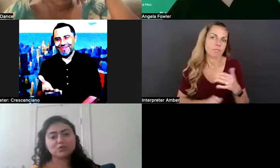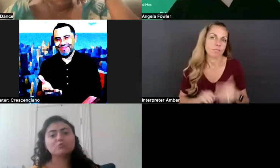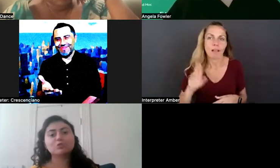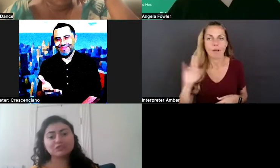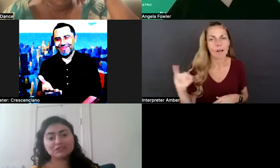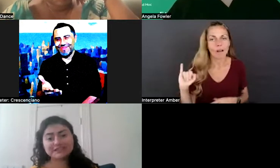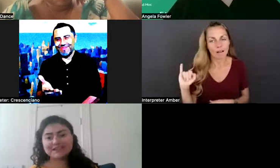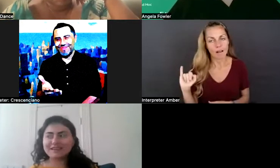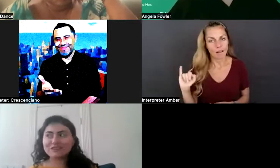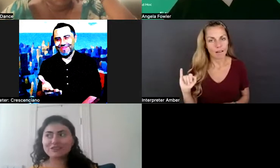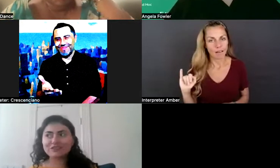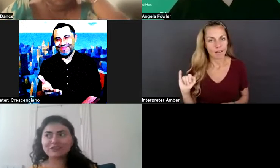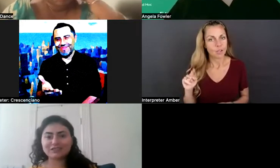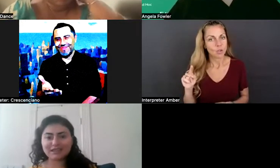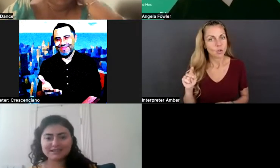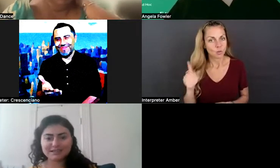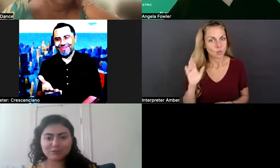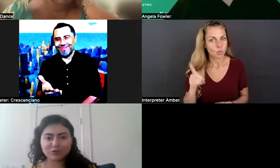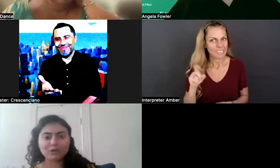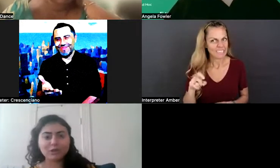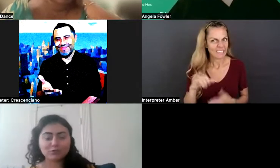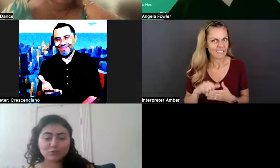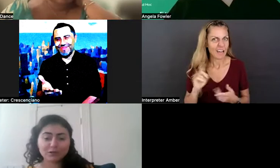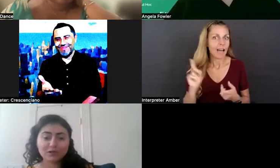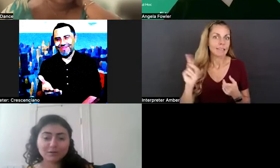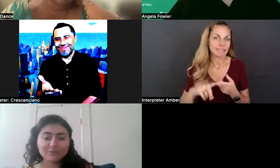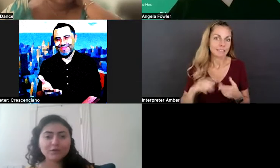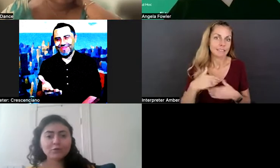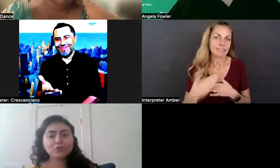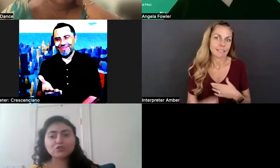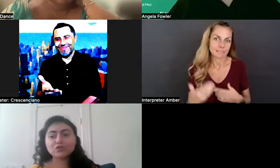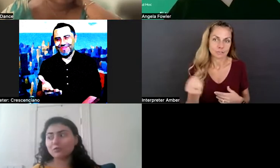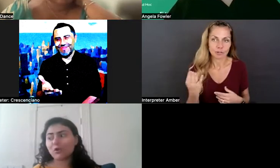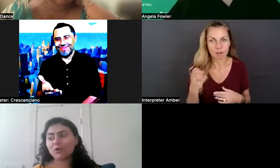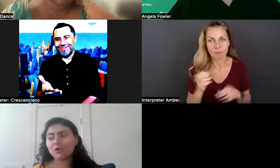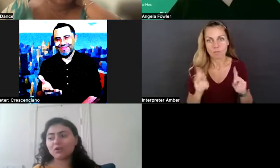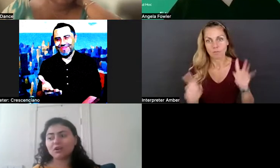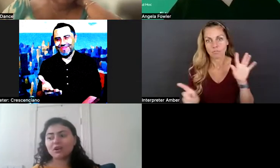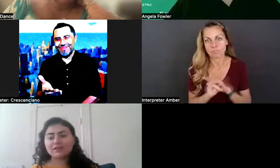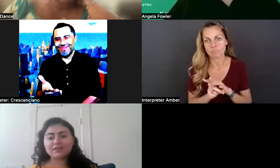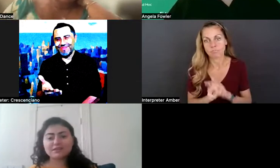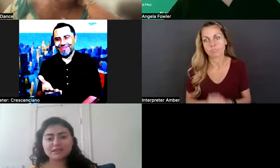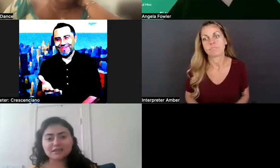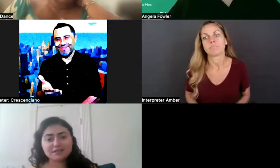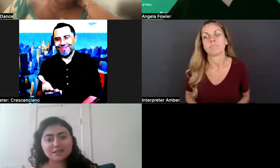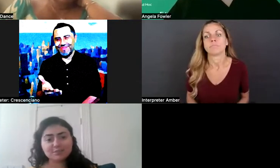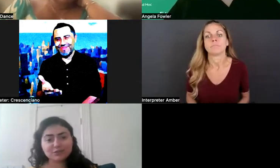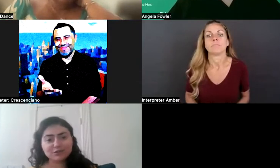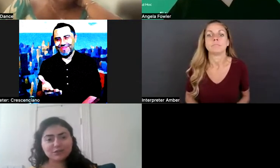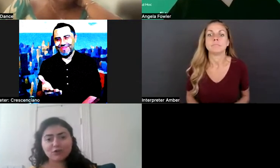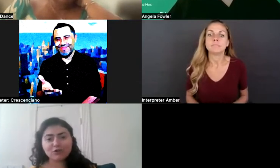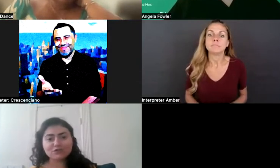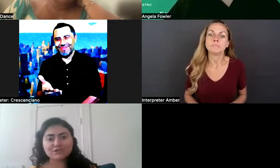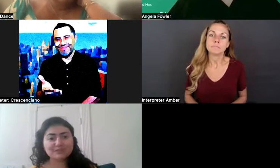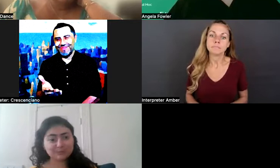which you will need until the next employment opportunity comes, which for this disabled